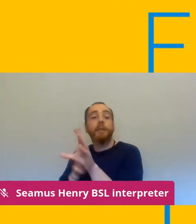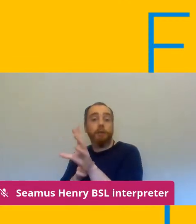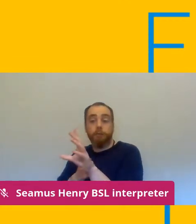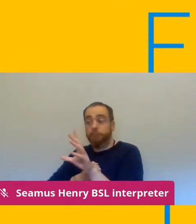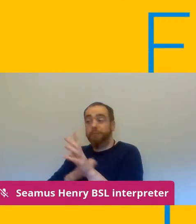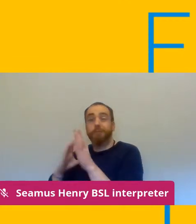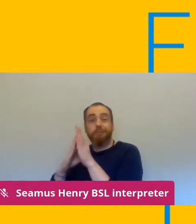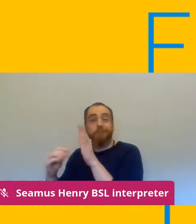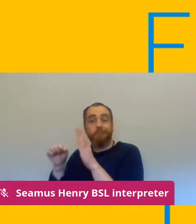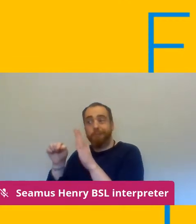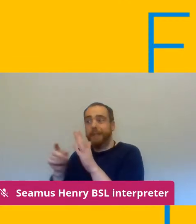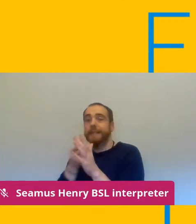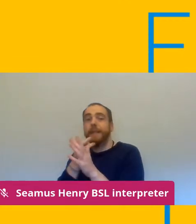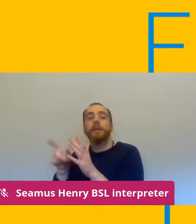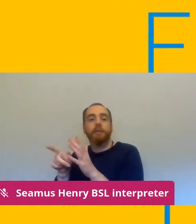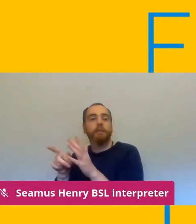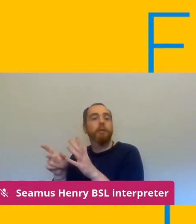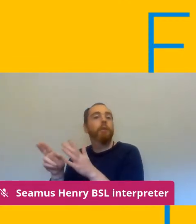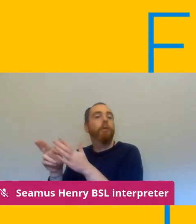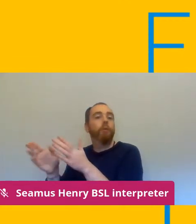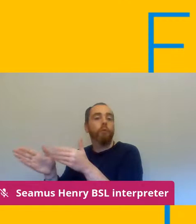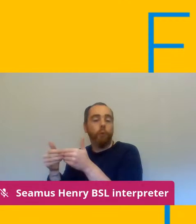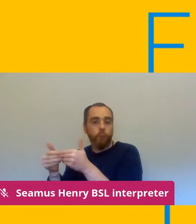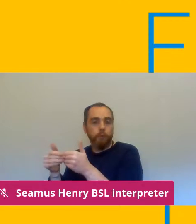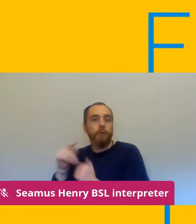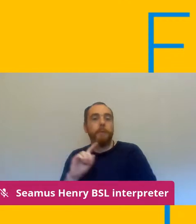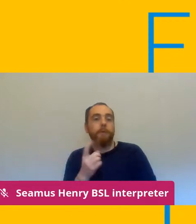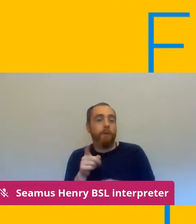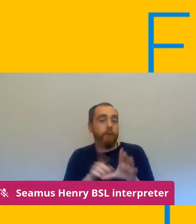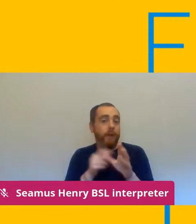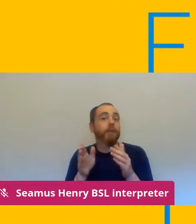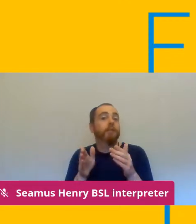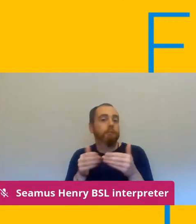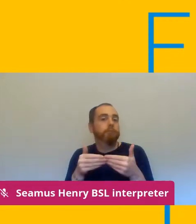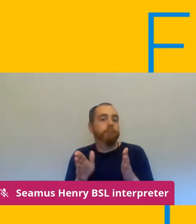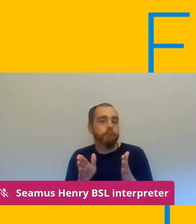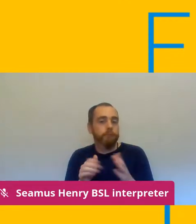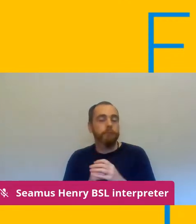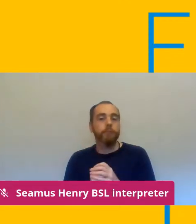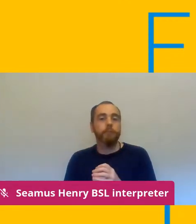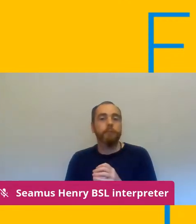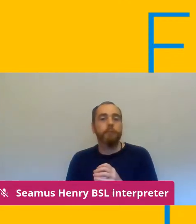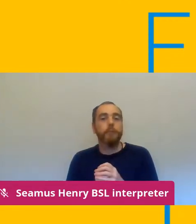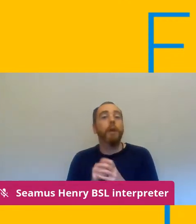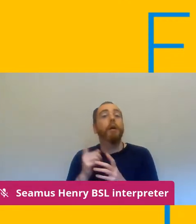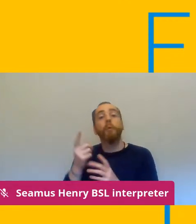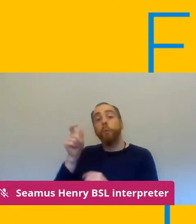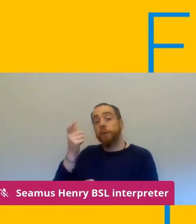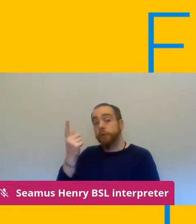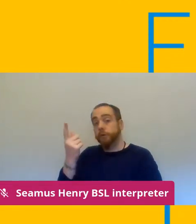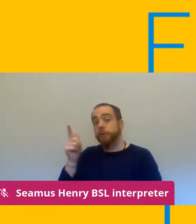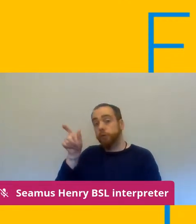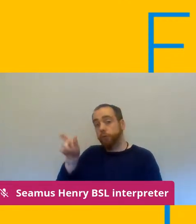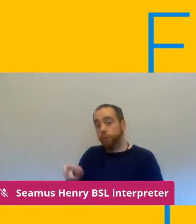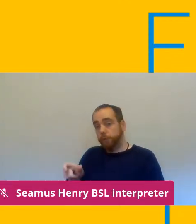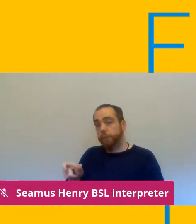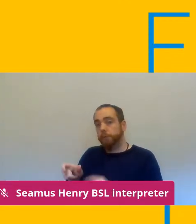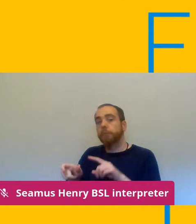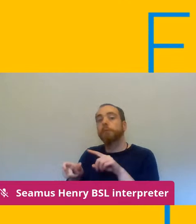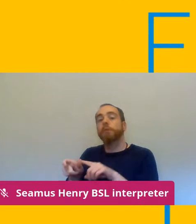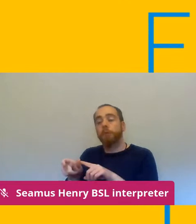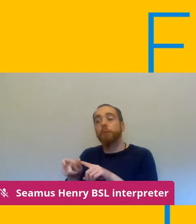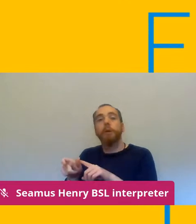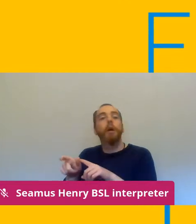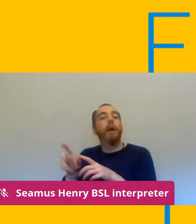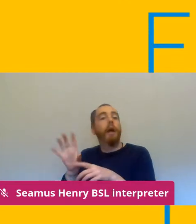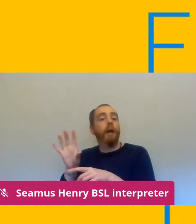into college the problem we have is that this member the student that was um infected has actually meant that five members of staff had